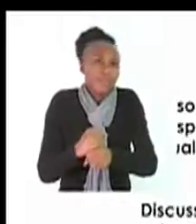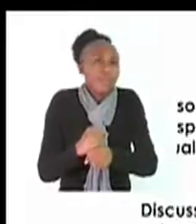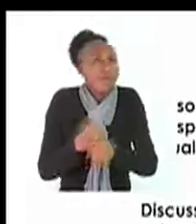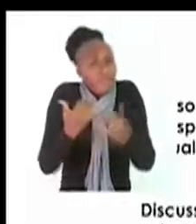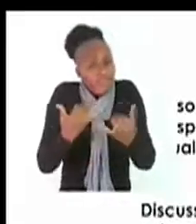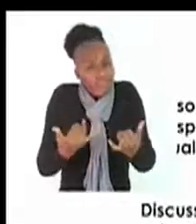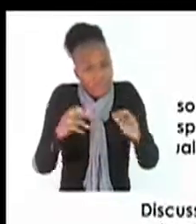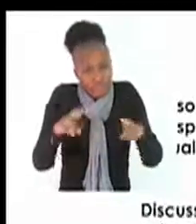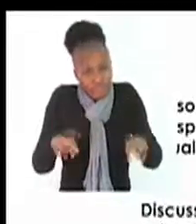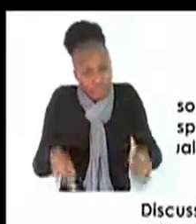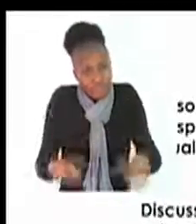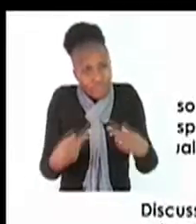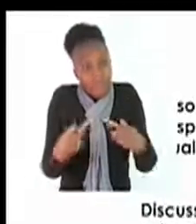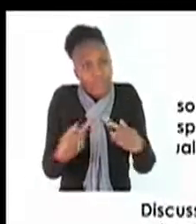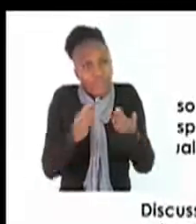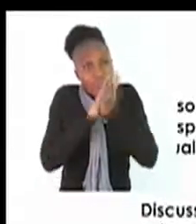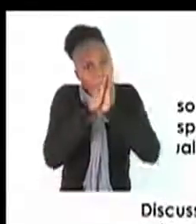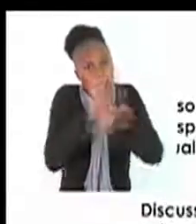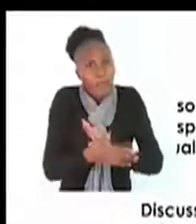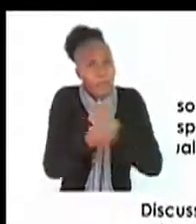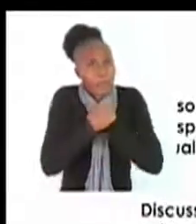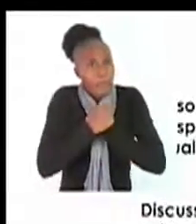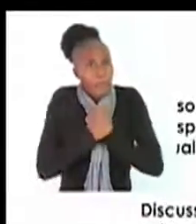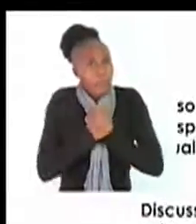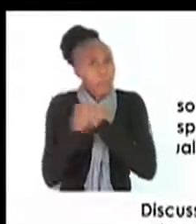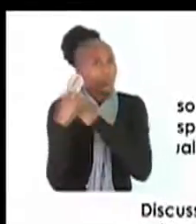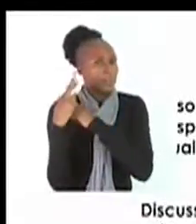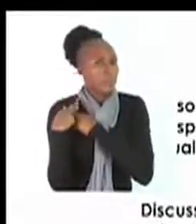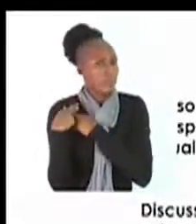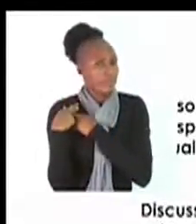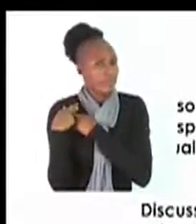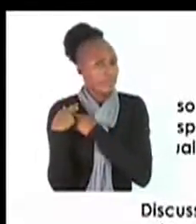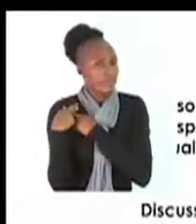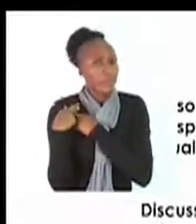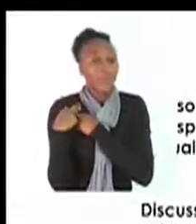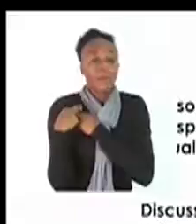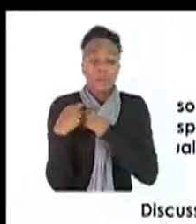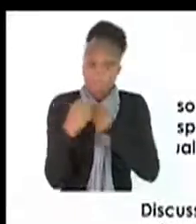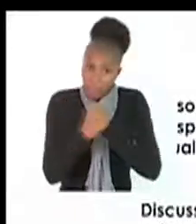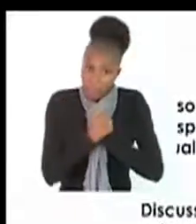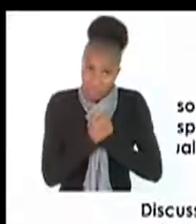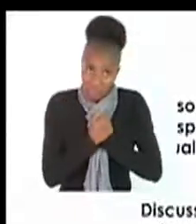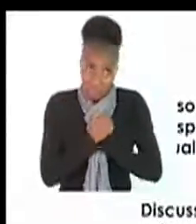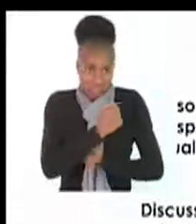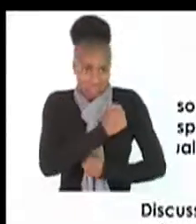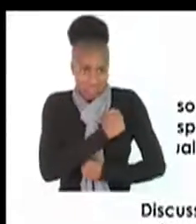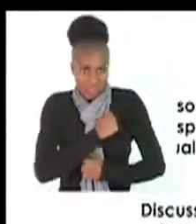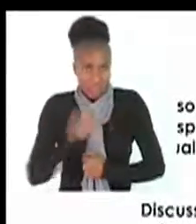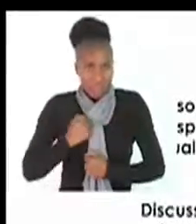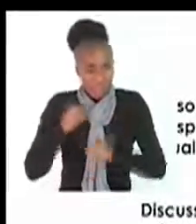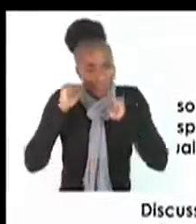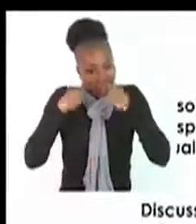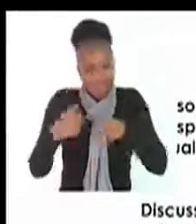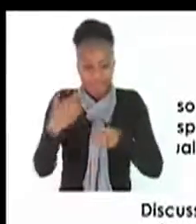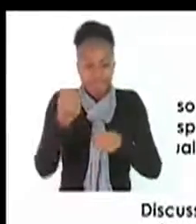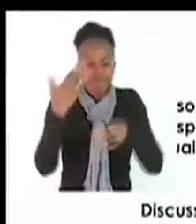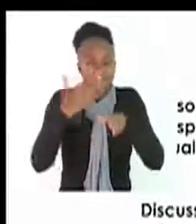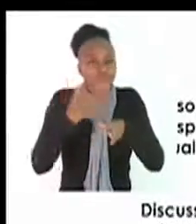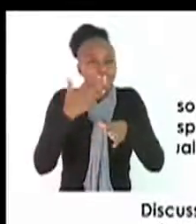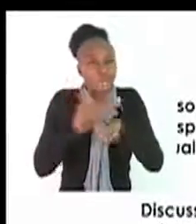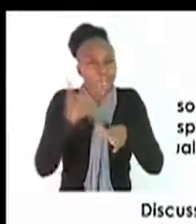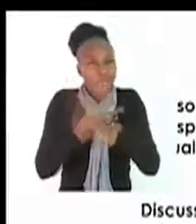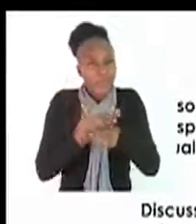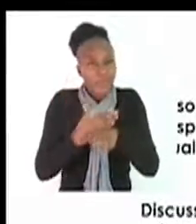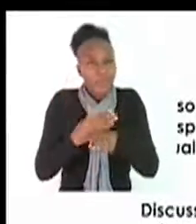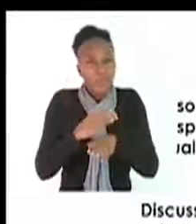needed to be a responsible parent? A parent must have a secure job with an income so that you